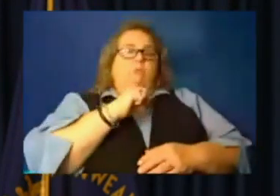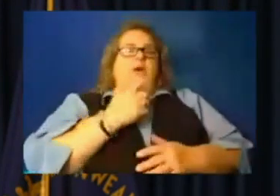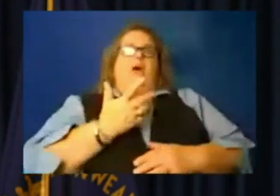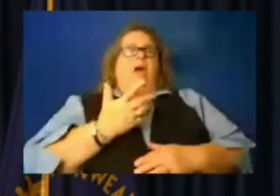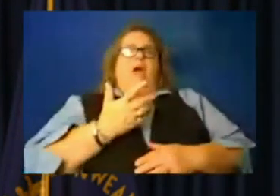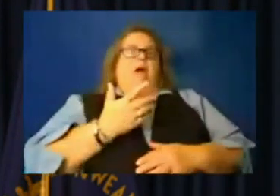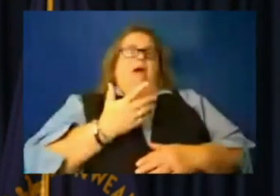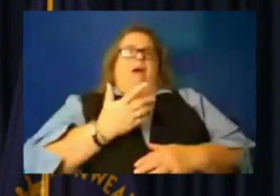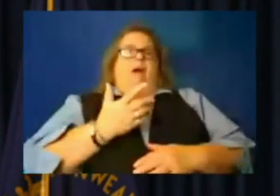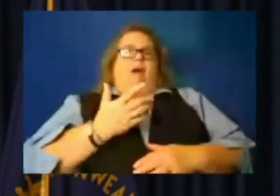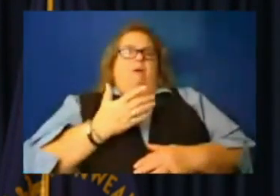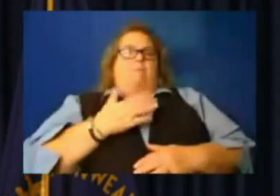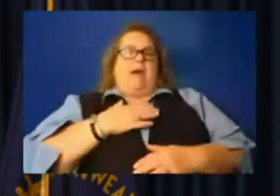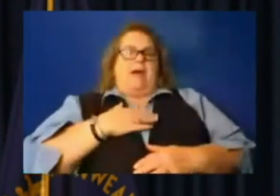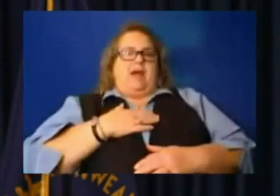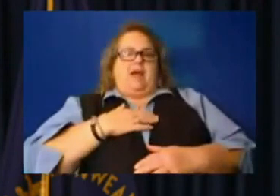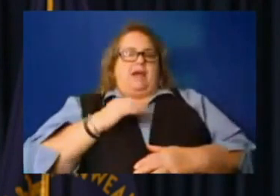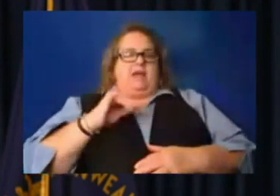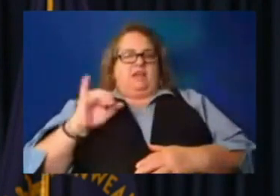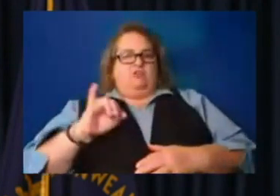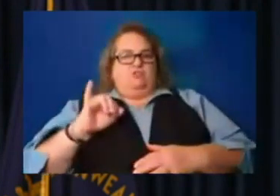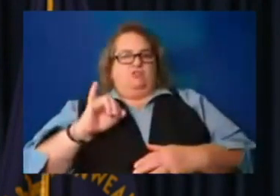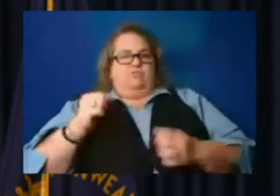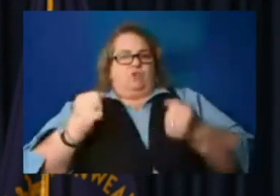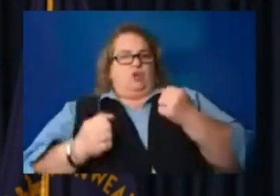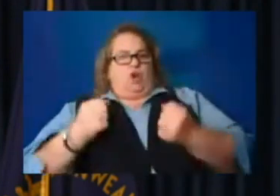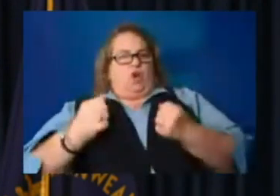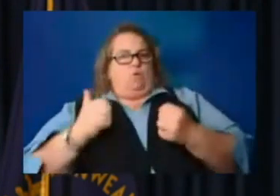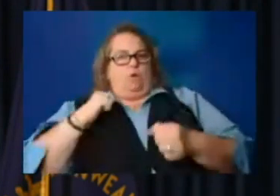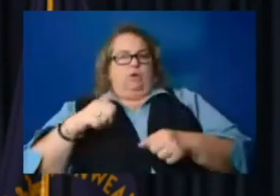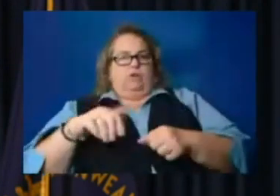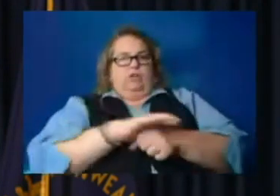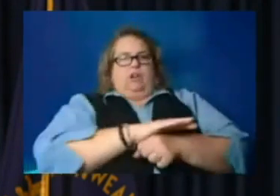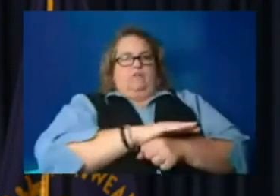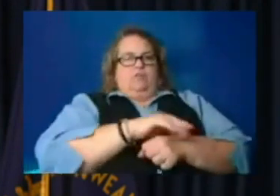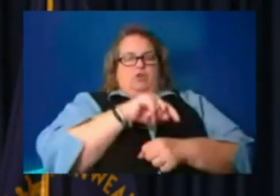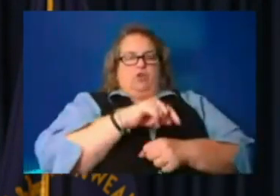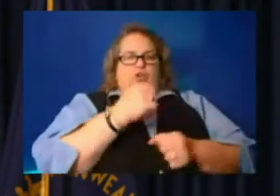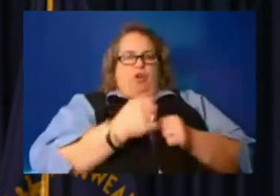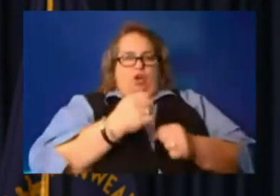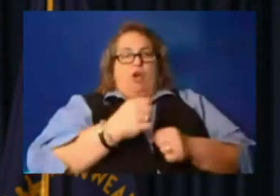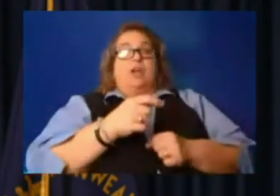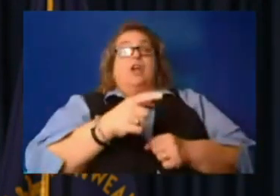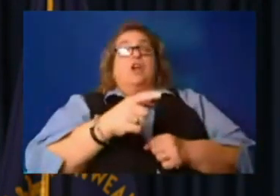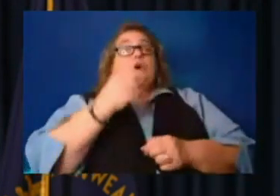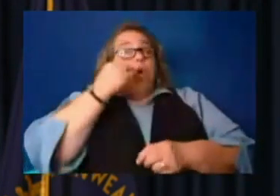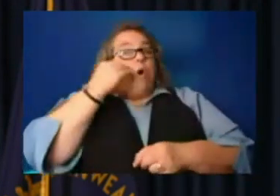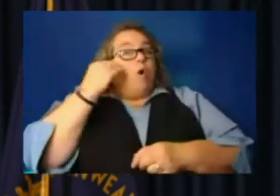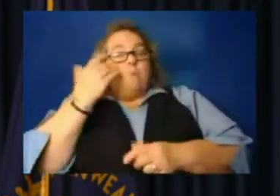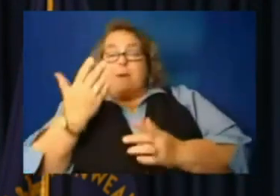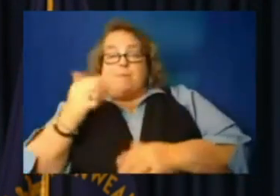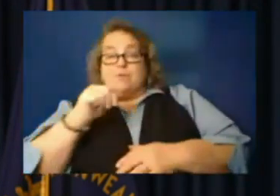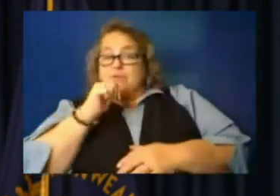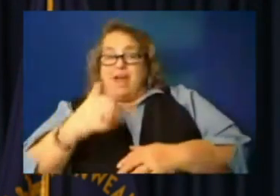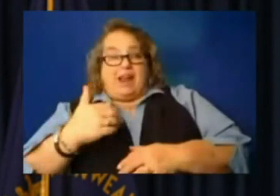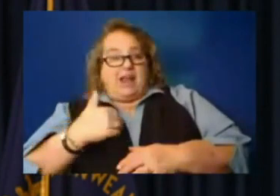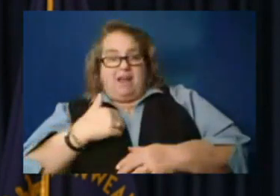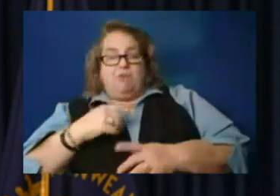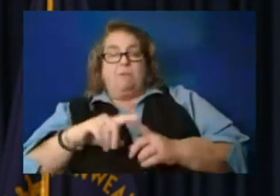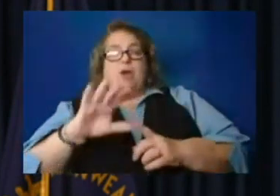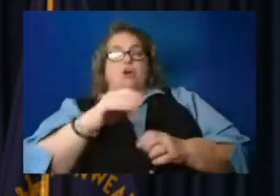insurance for their home, that they also won't have it for their car and their vehicles strewn